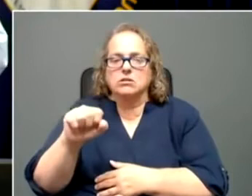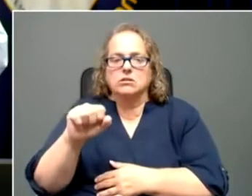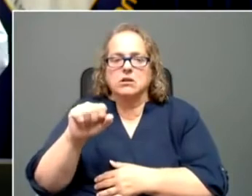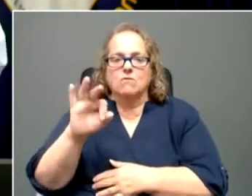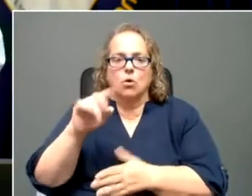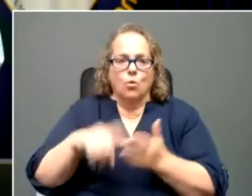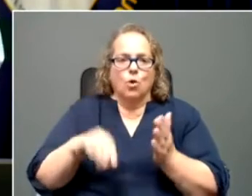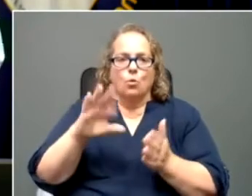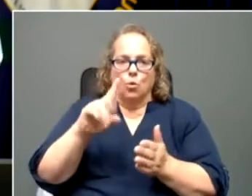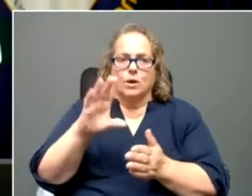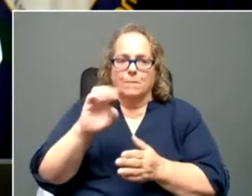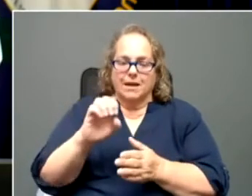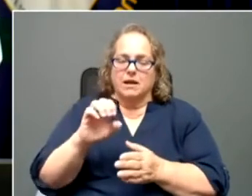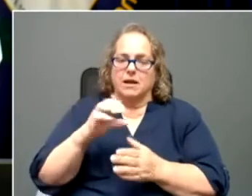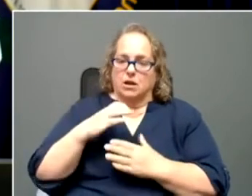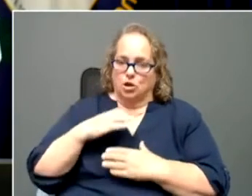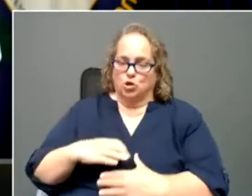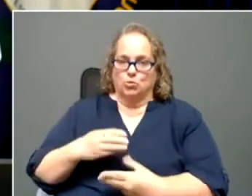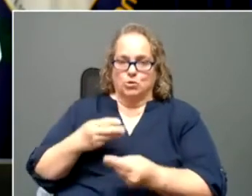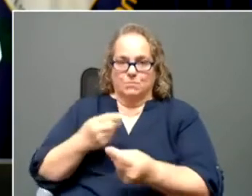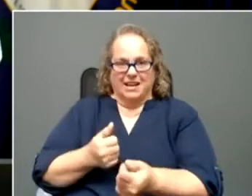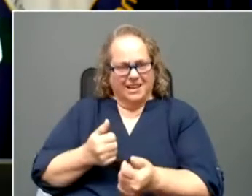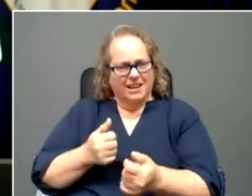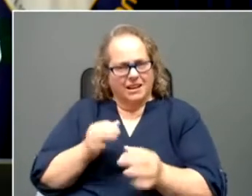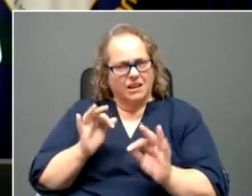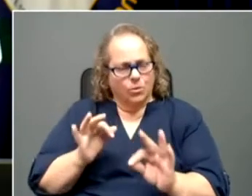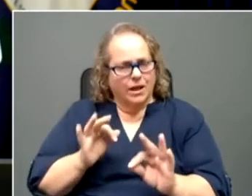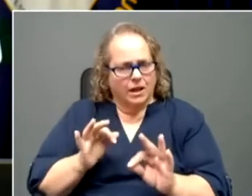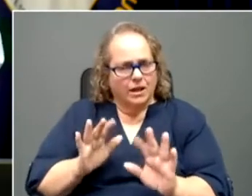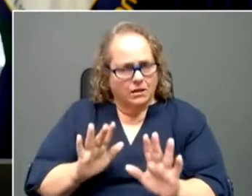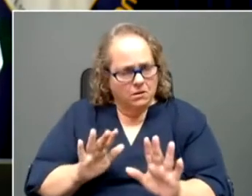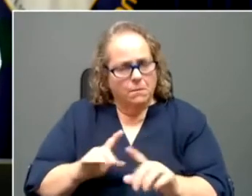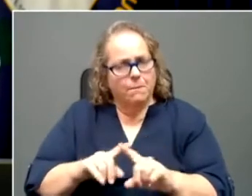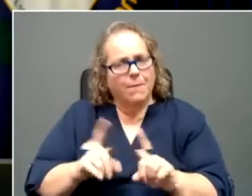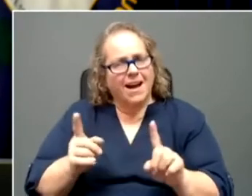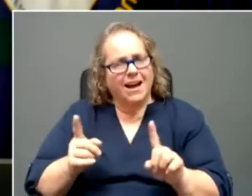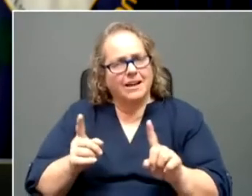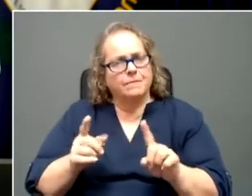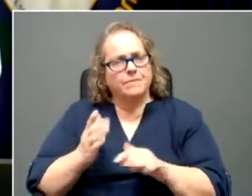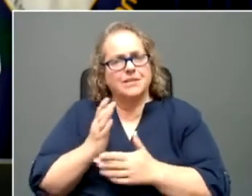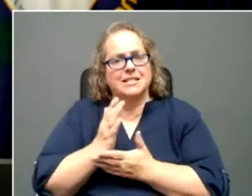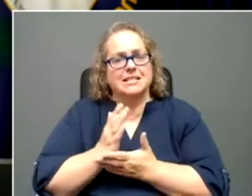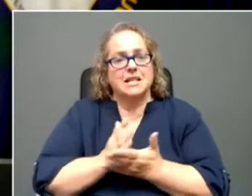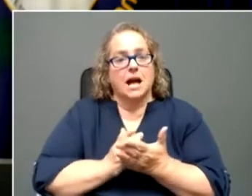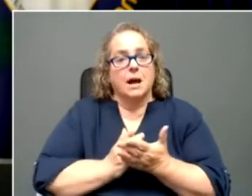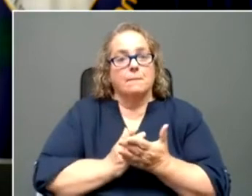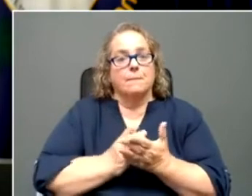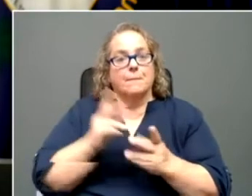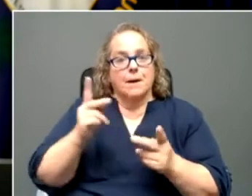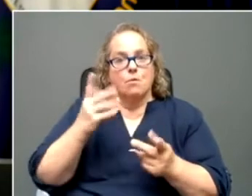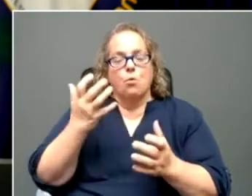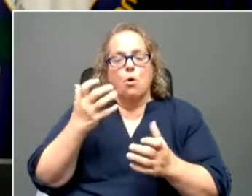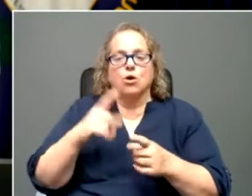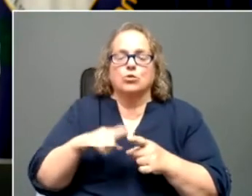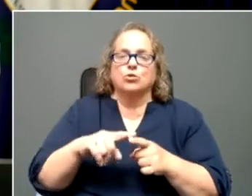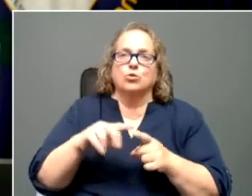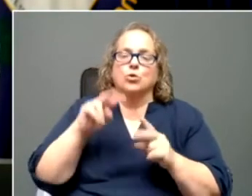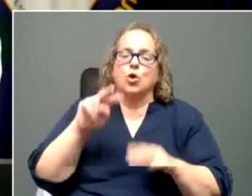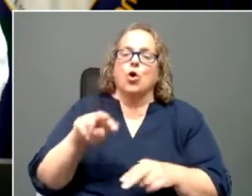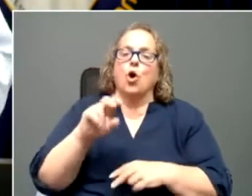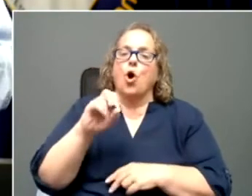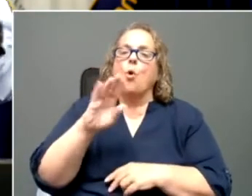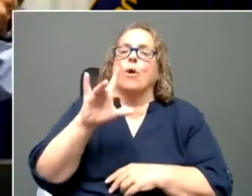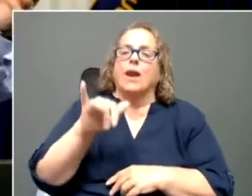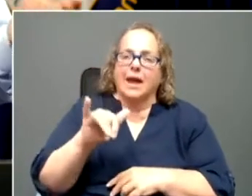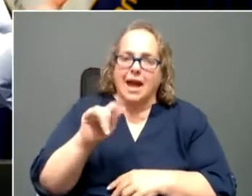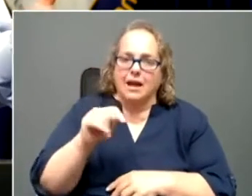a loss of consumer spending then good. But but, you know, some folks want to look, uh, only at this